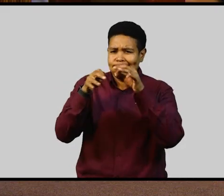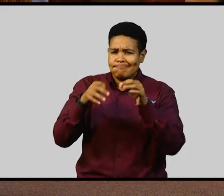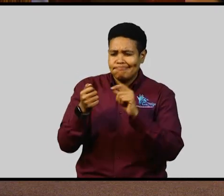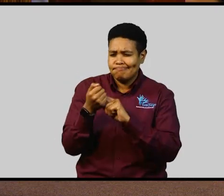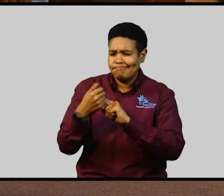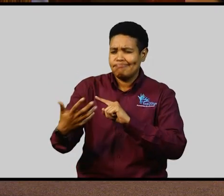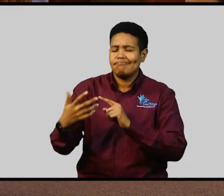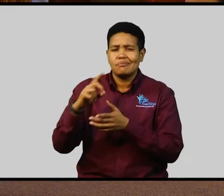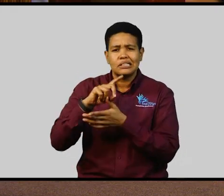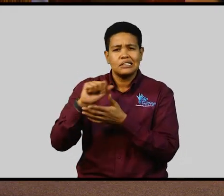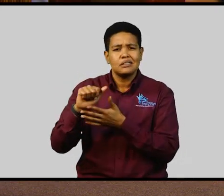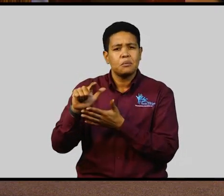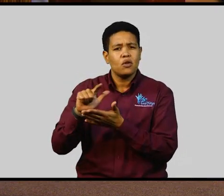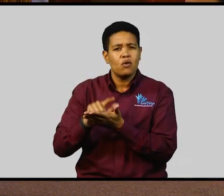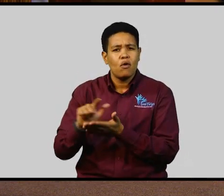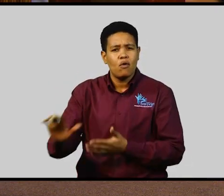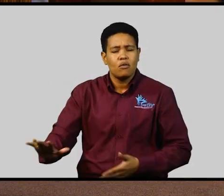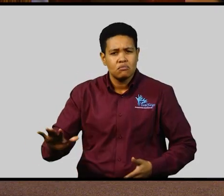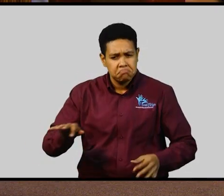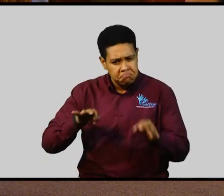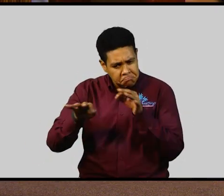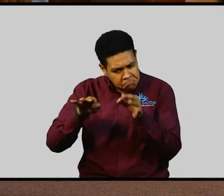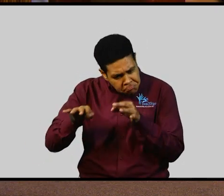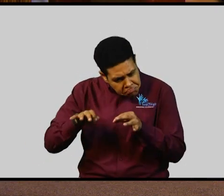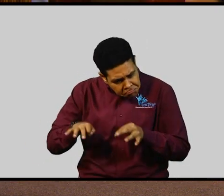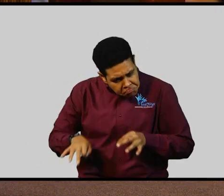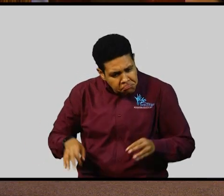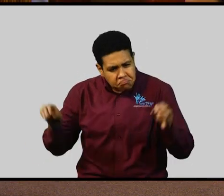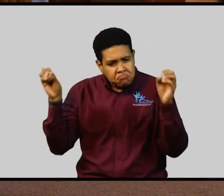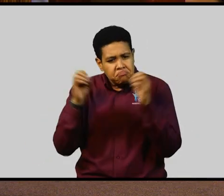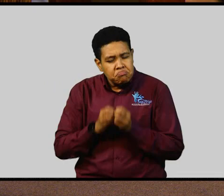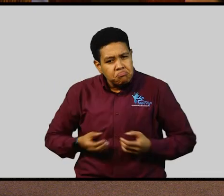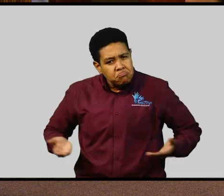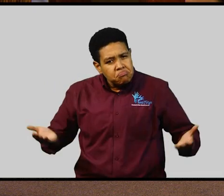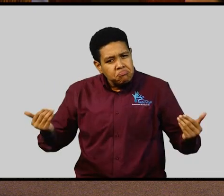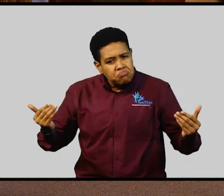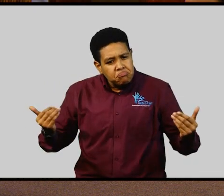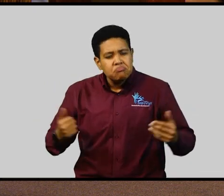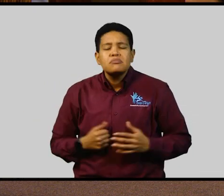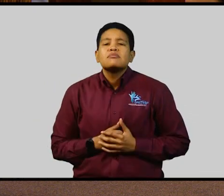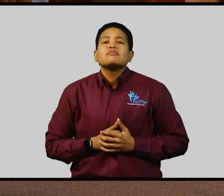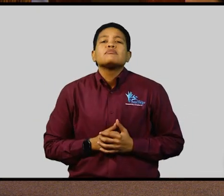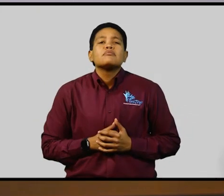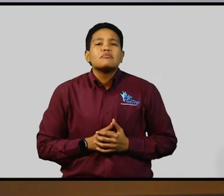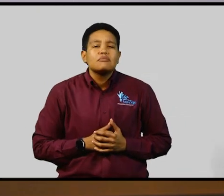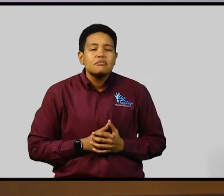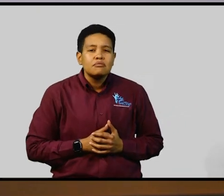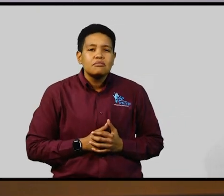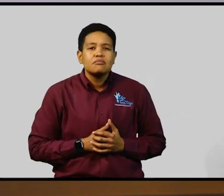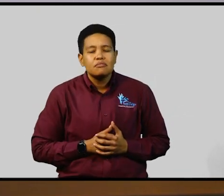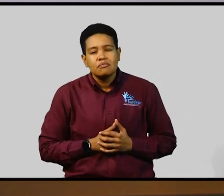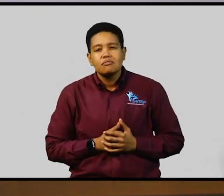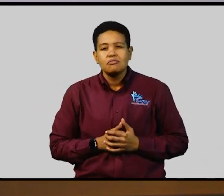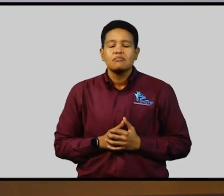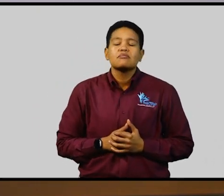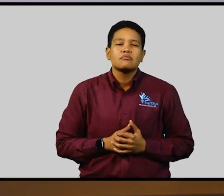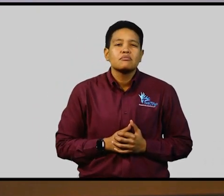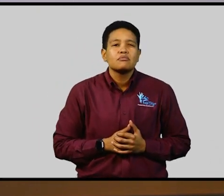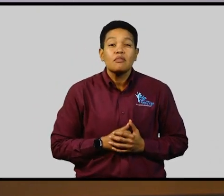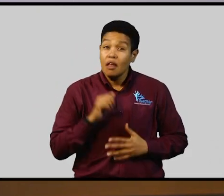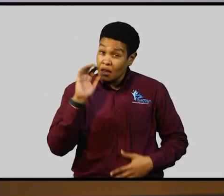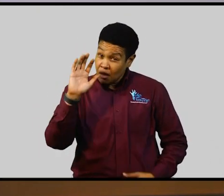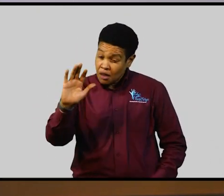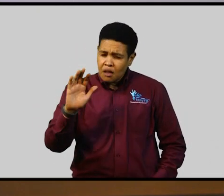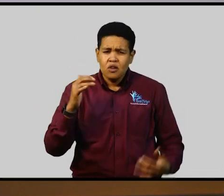down this matter of great significance to the community of persons with disabilities, the Disabilities Act.